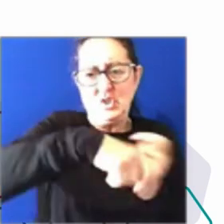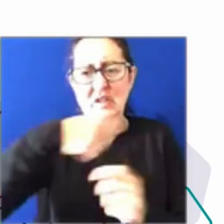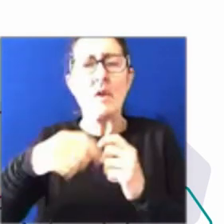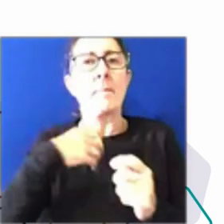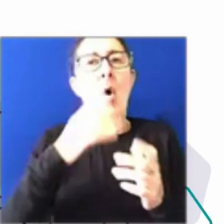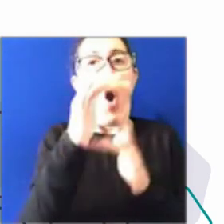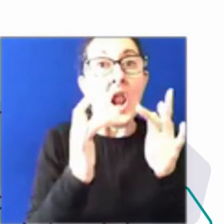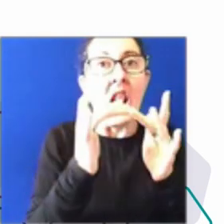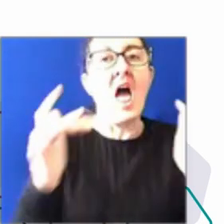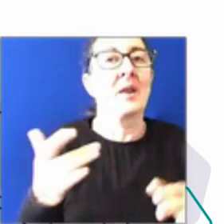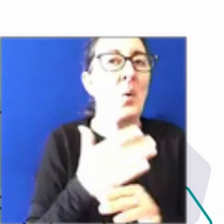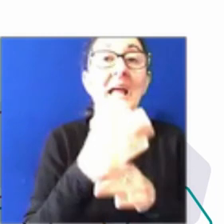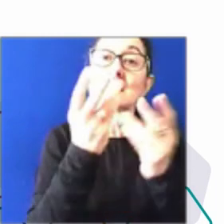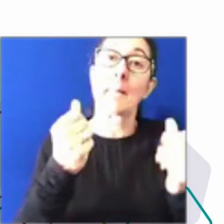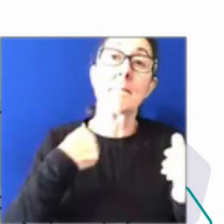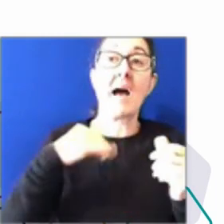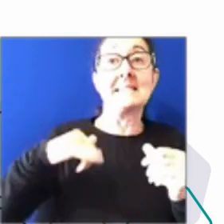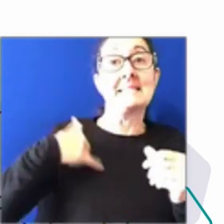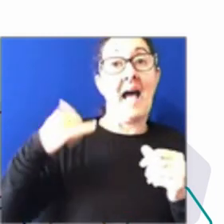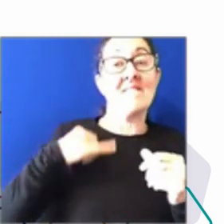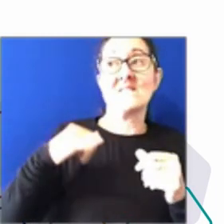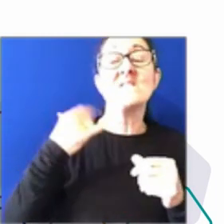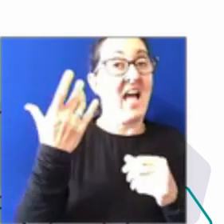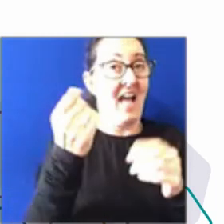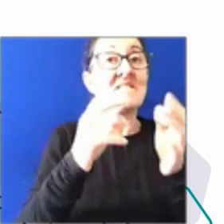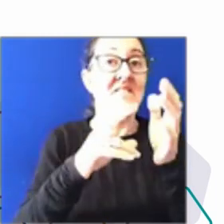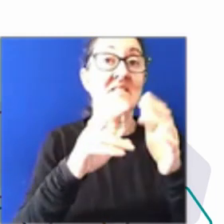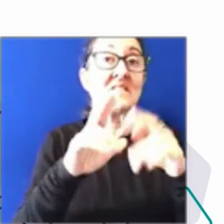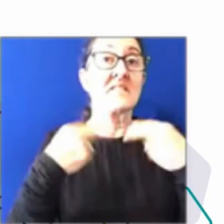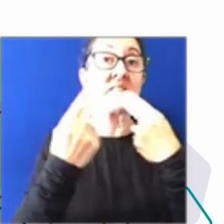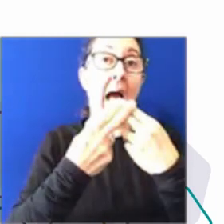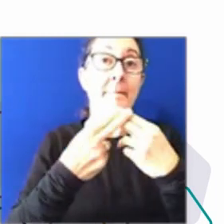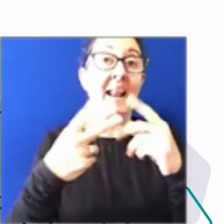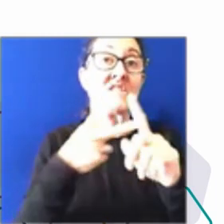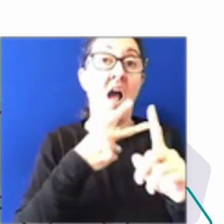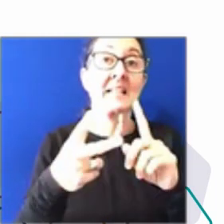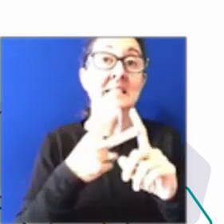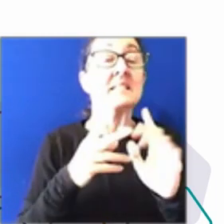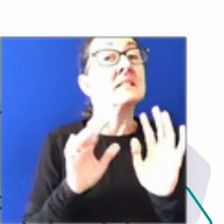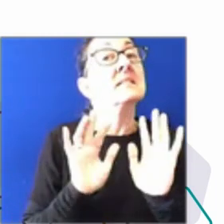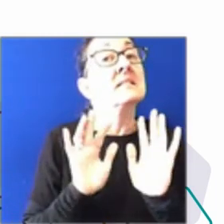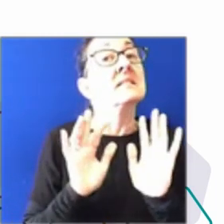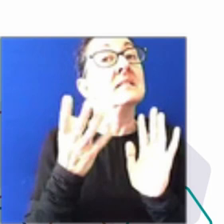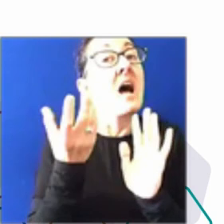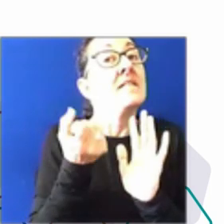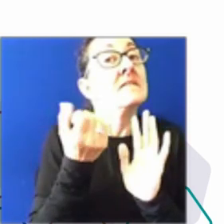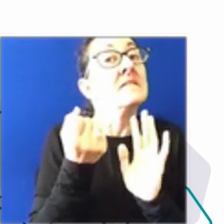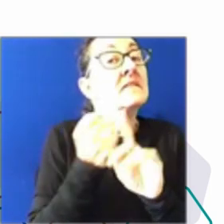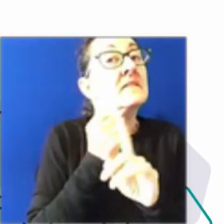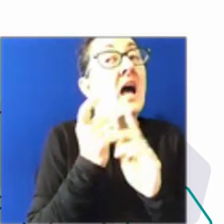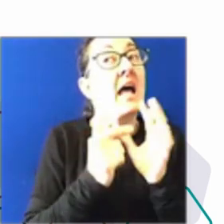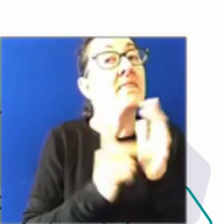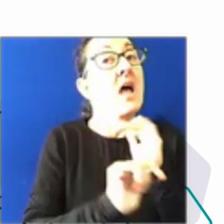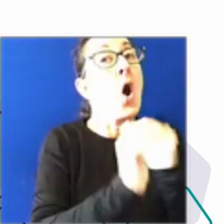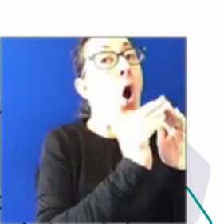staff who were victims of family violence. And we would have been able to pick that up much earlier in a workplace kind of situation. But we saw the